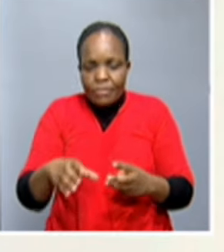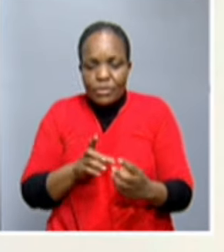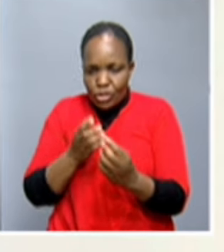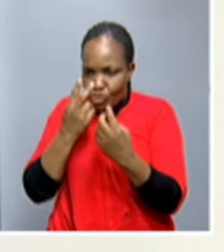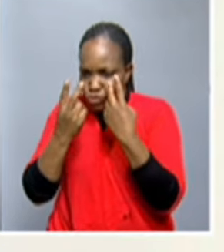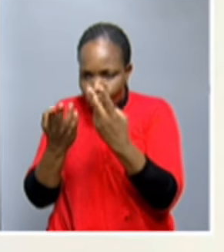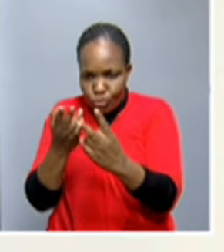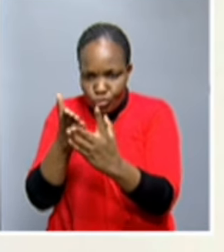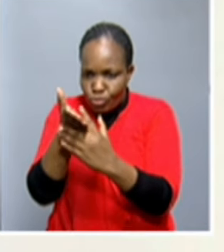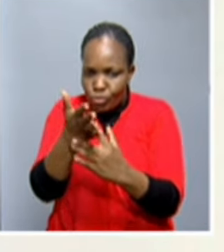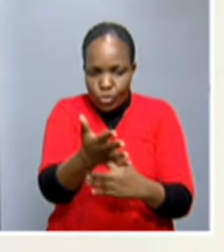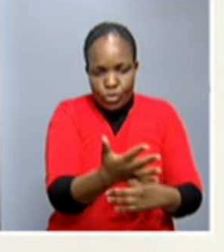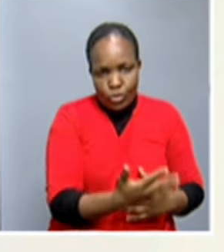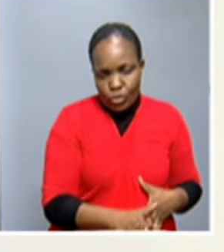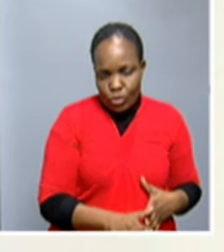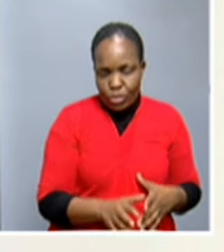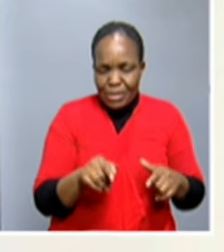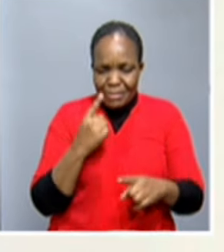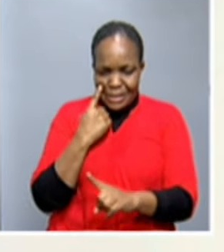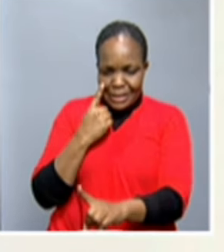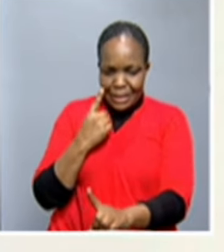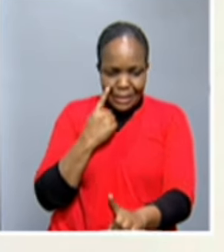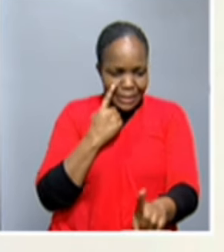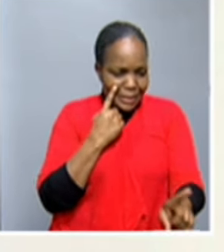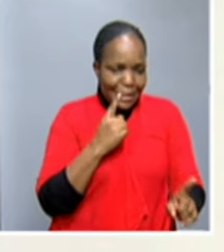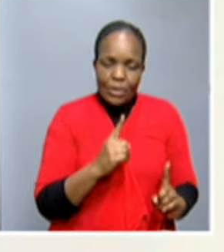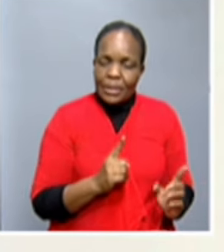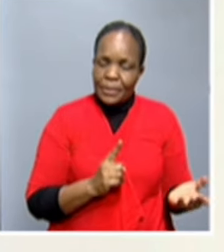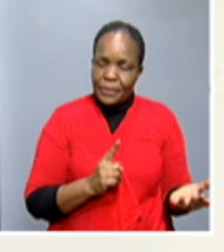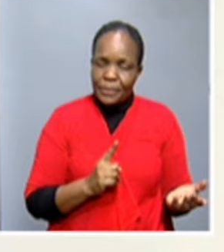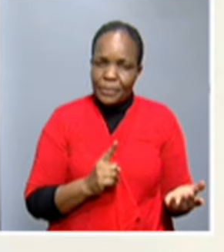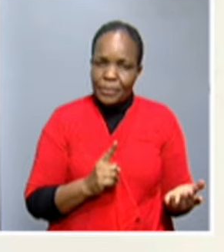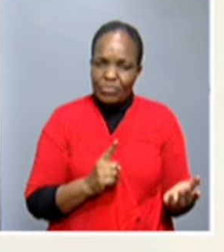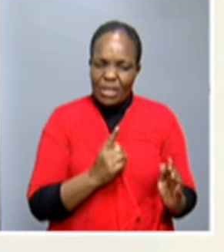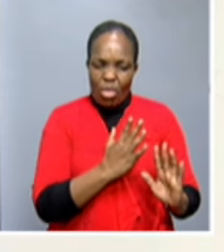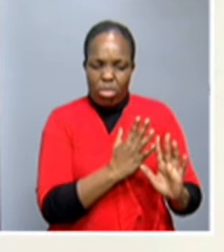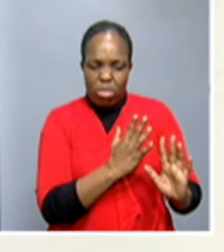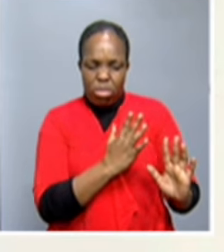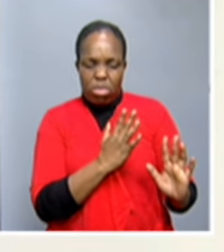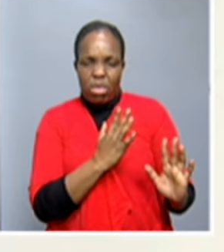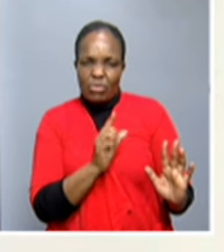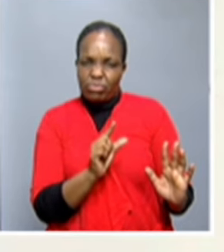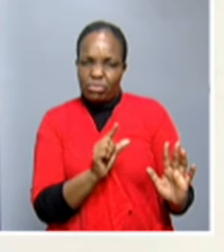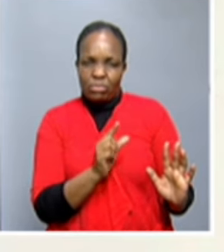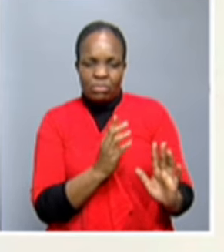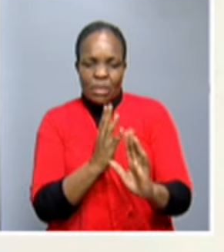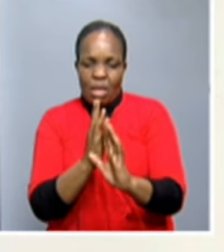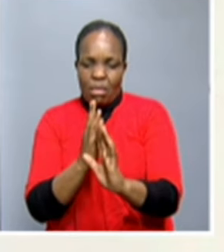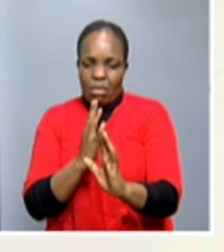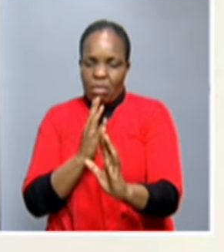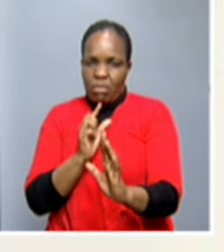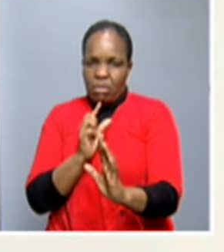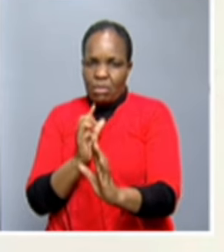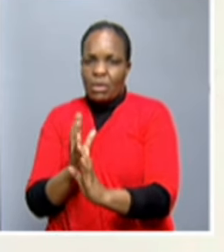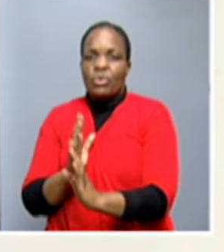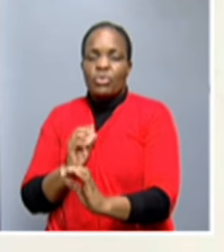But what I have observed is that the queues were not that too long, even though I've observed